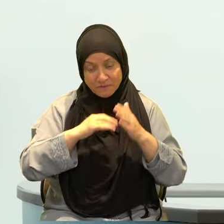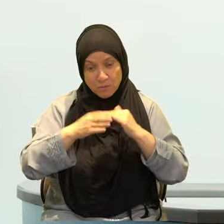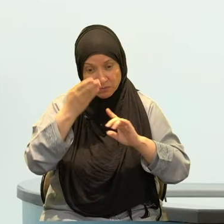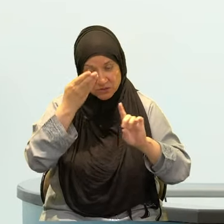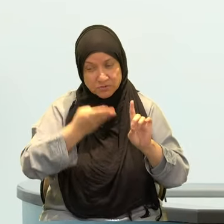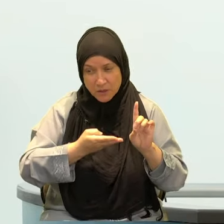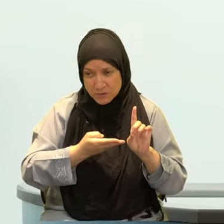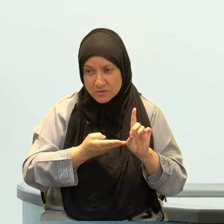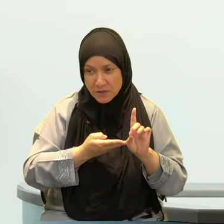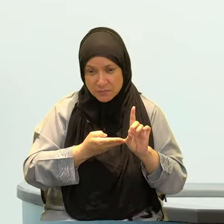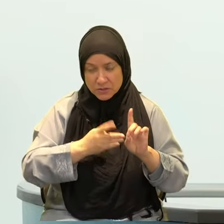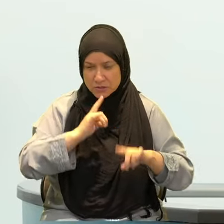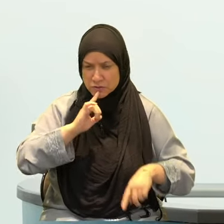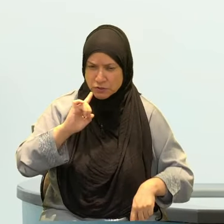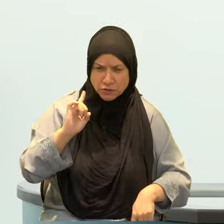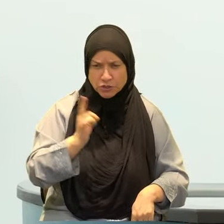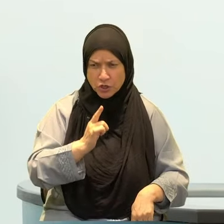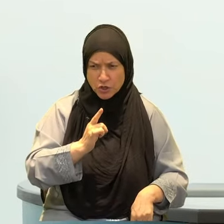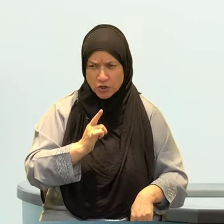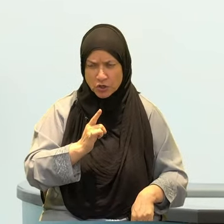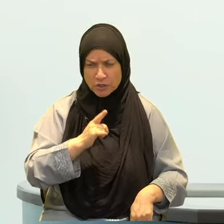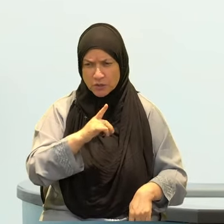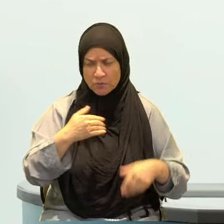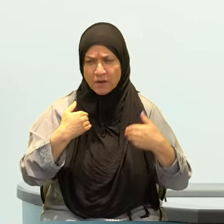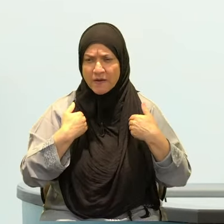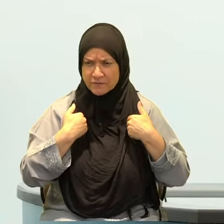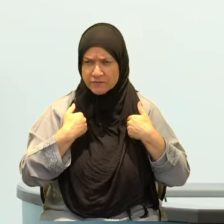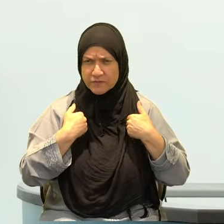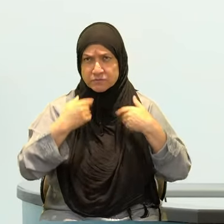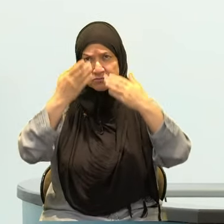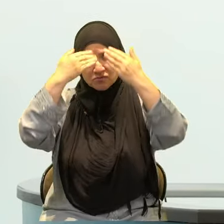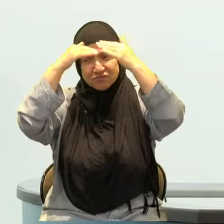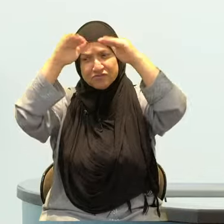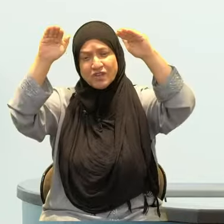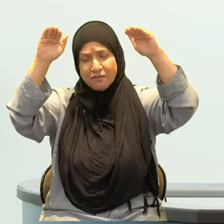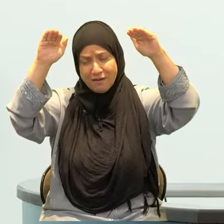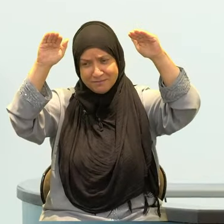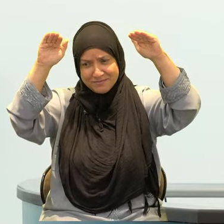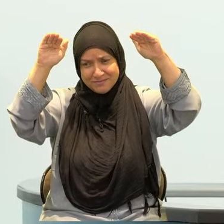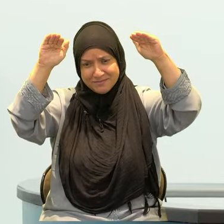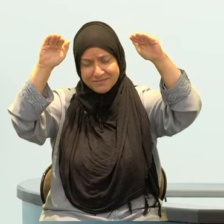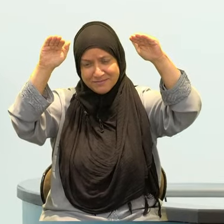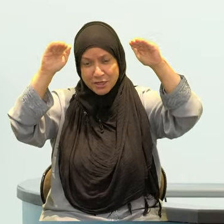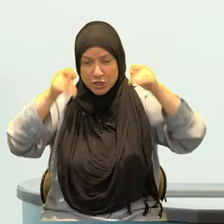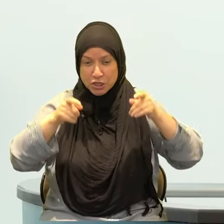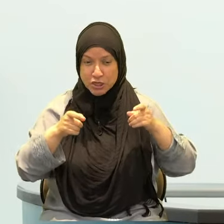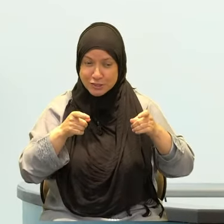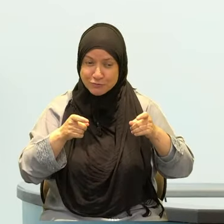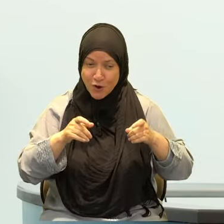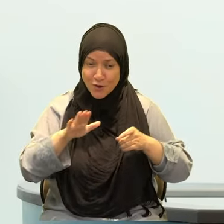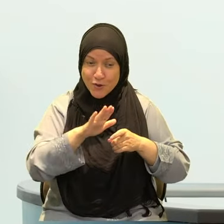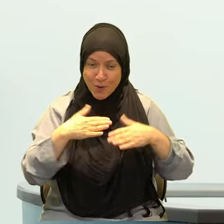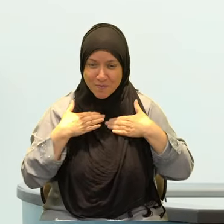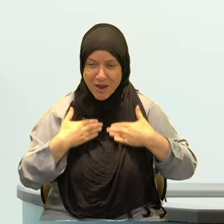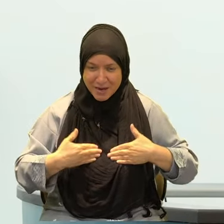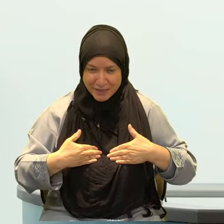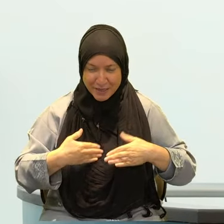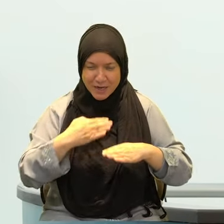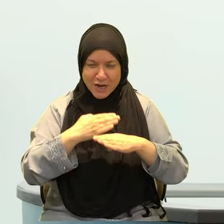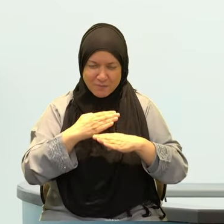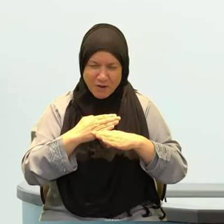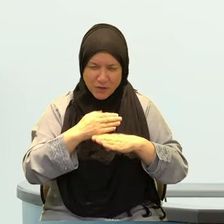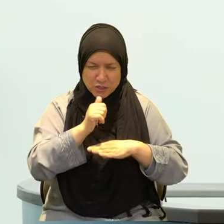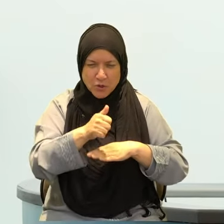yourself in the same two places that Allah subhanahu wa ta'ala has restricted you in Ramadan to open your